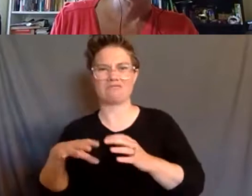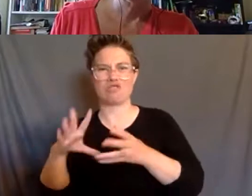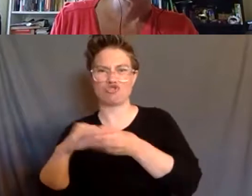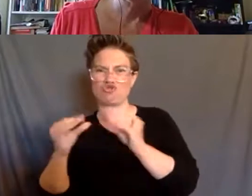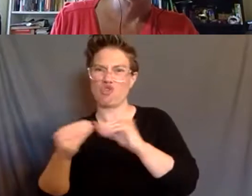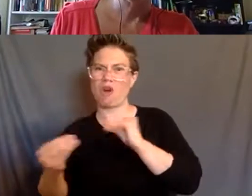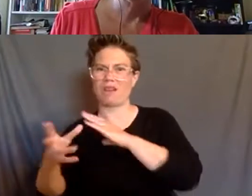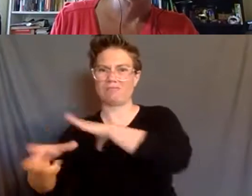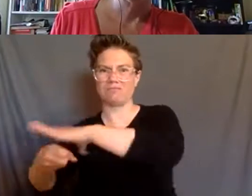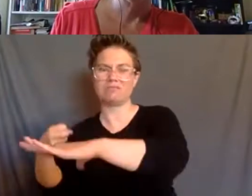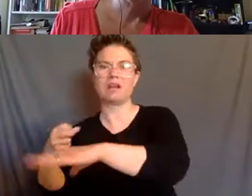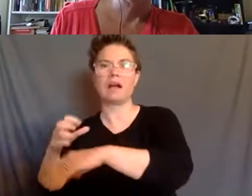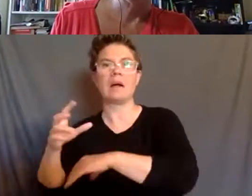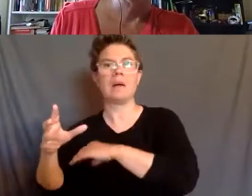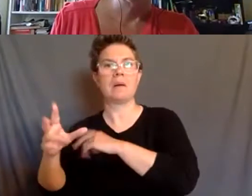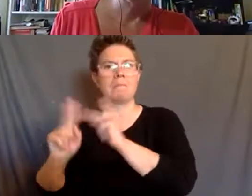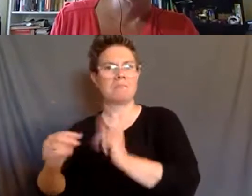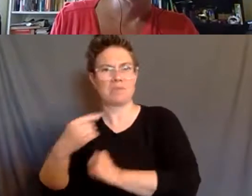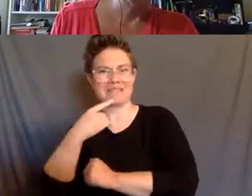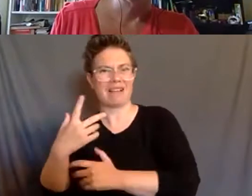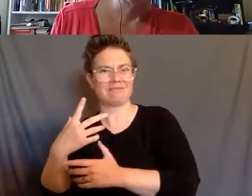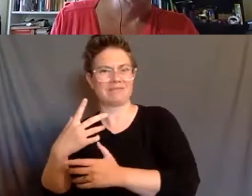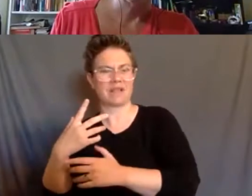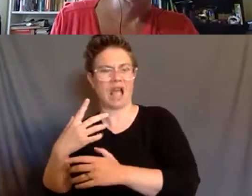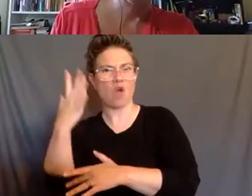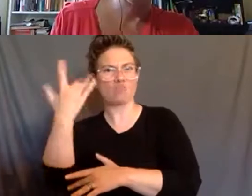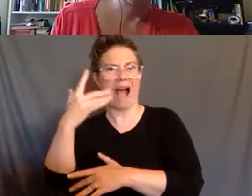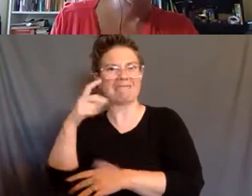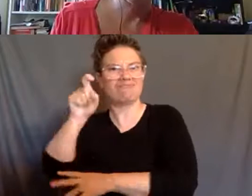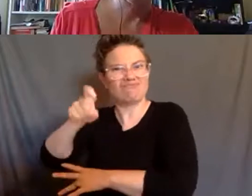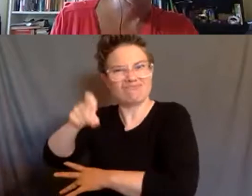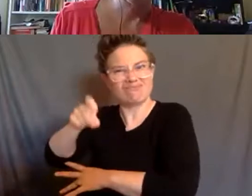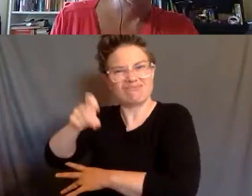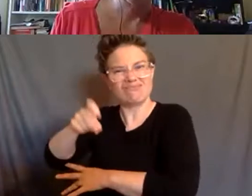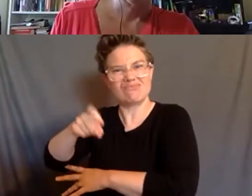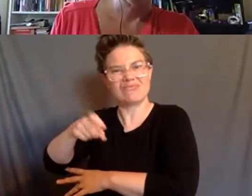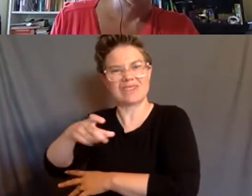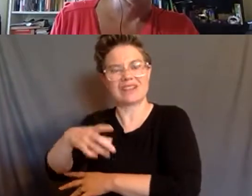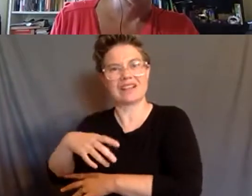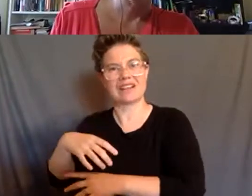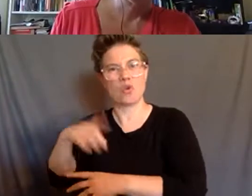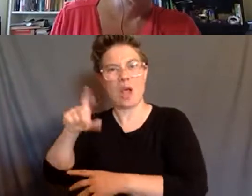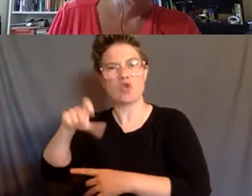And why, and why the imperative of this political abolitionist reading in this moment?